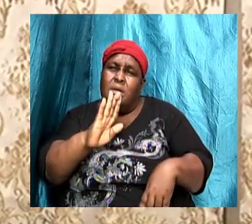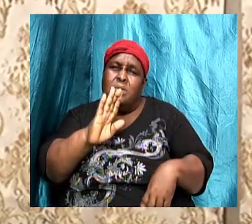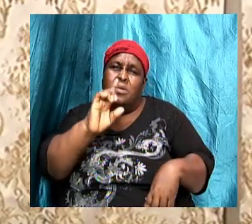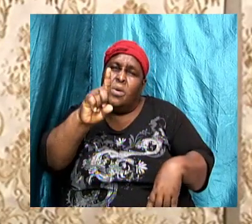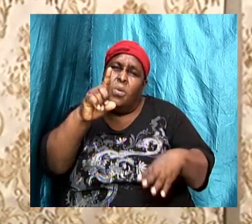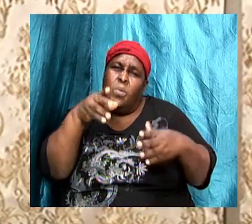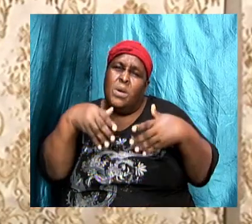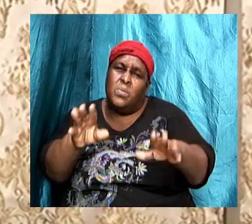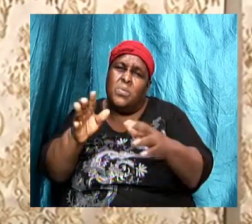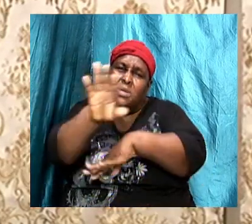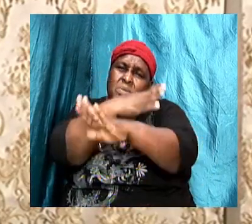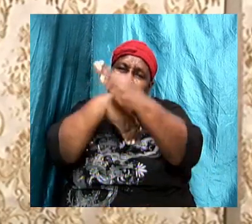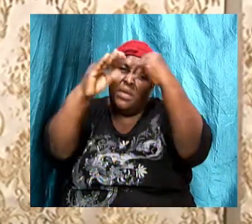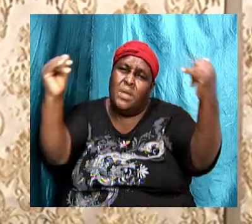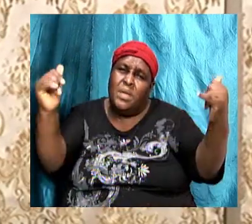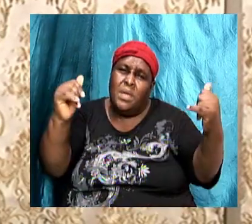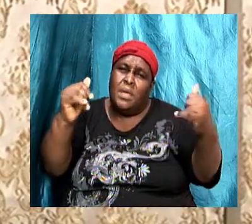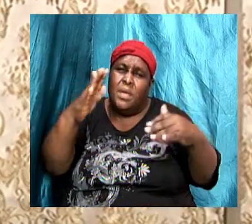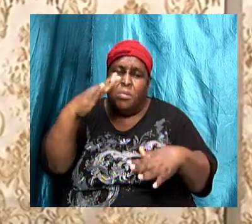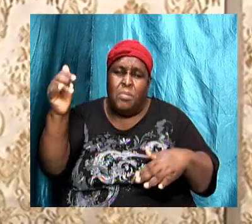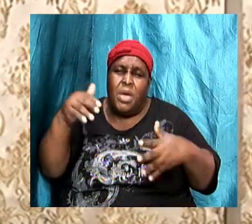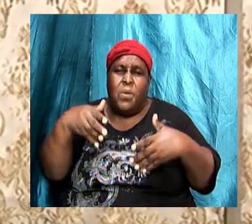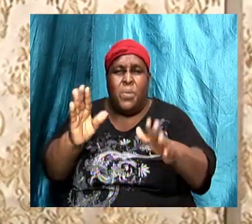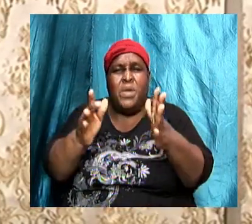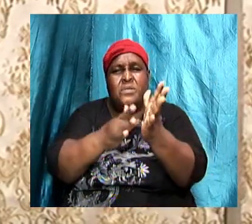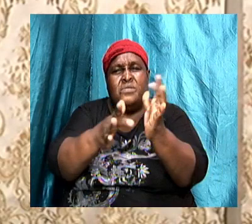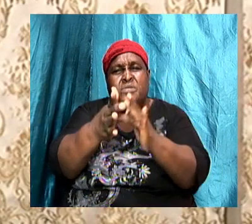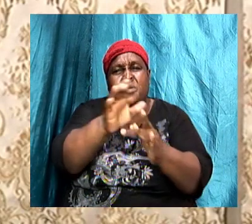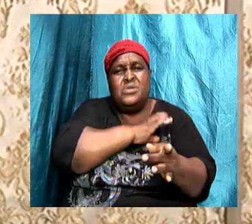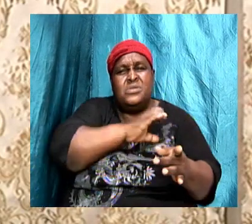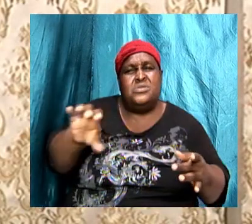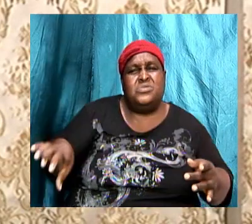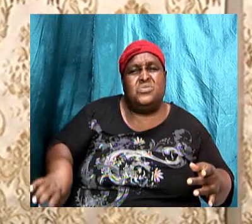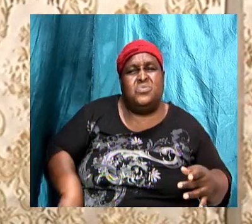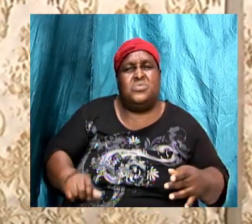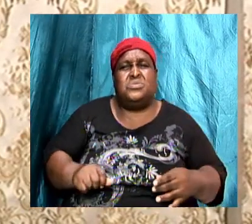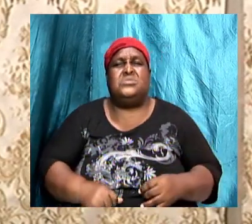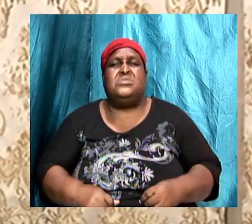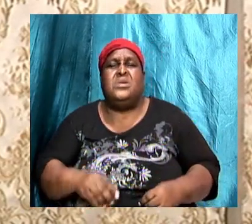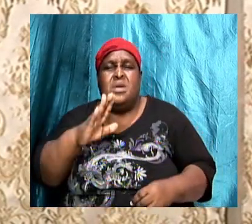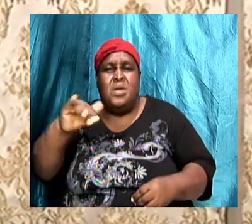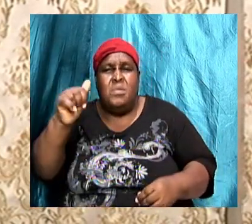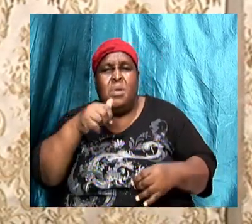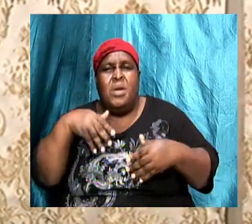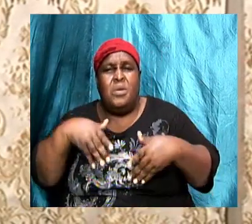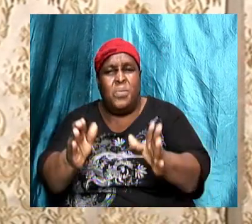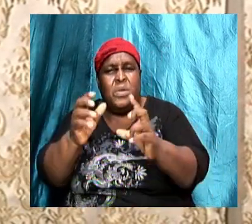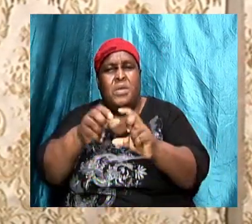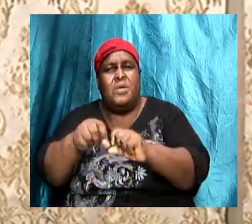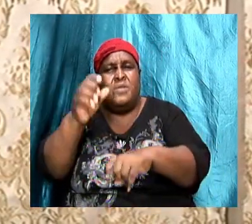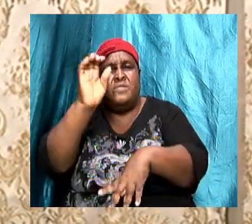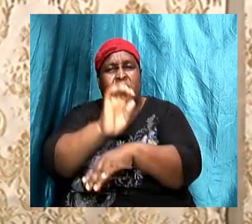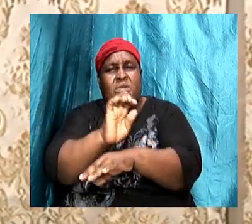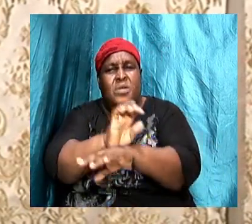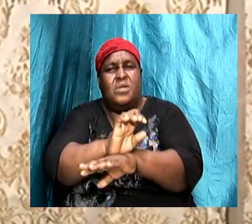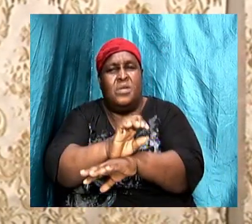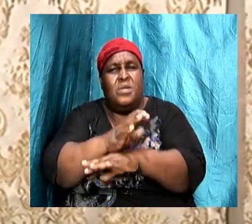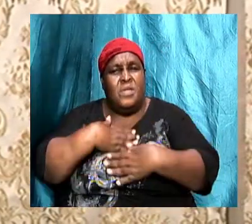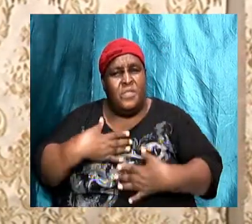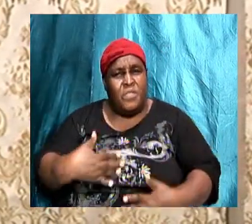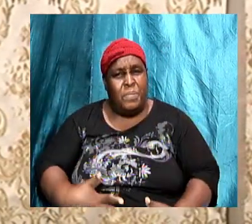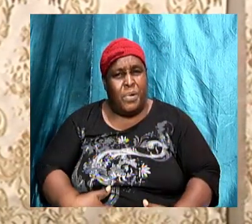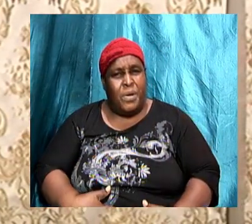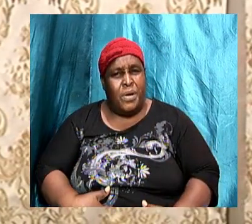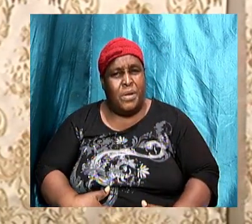by way of Jesus Christ. And if it is by way of Jesus Christ, it is by way of the church, the body,